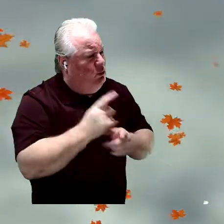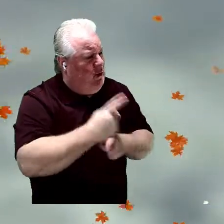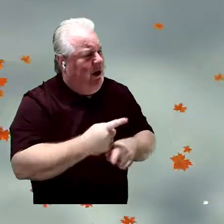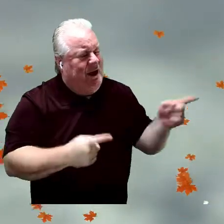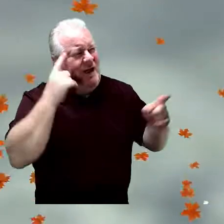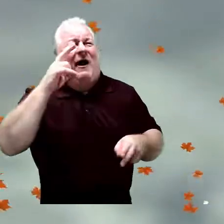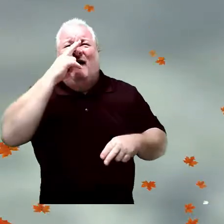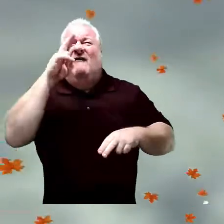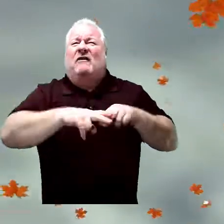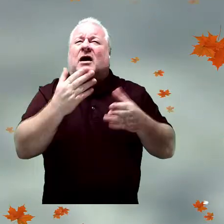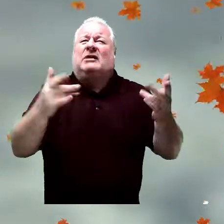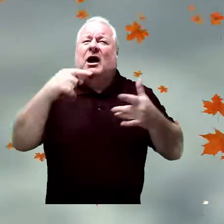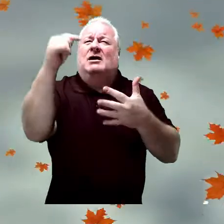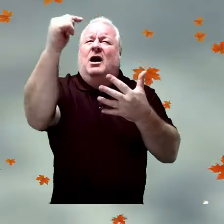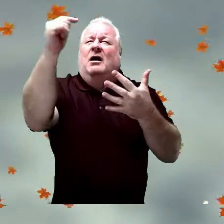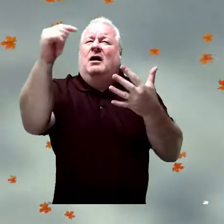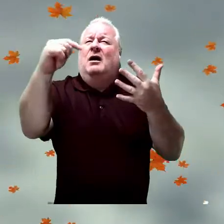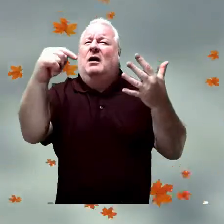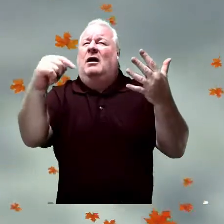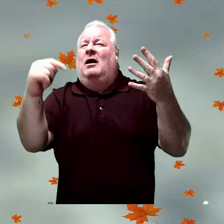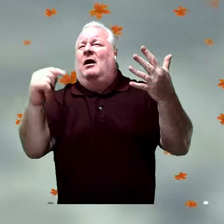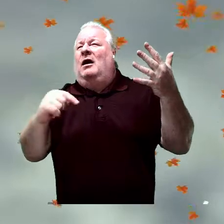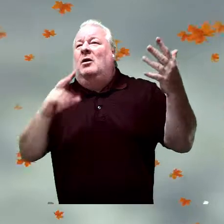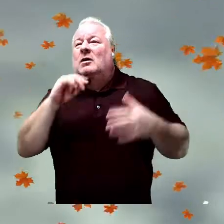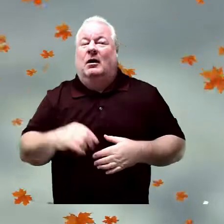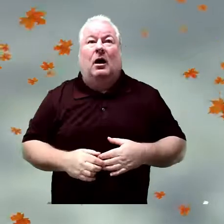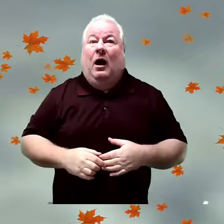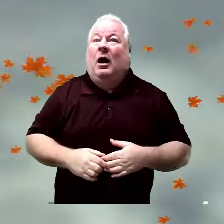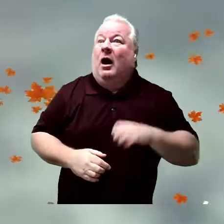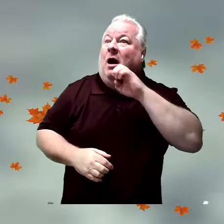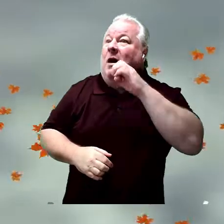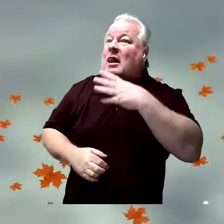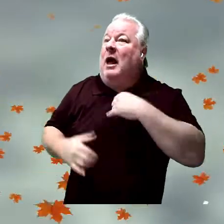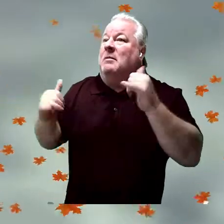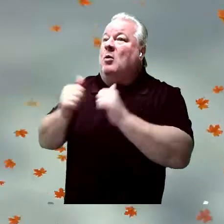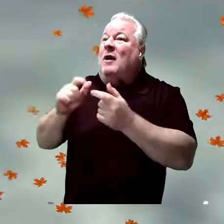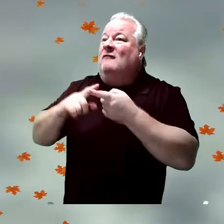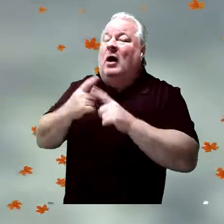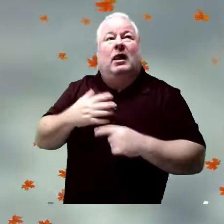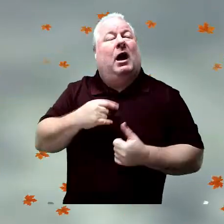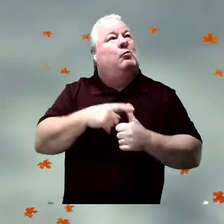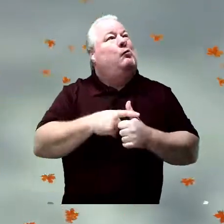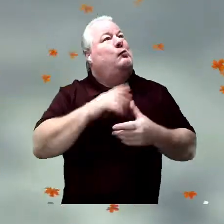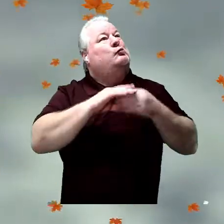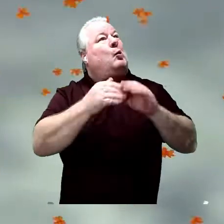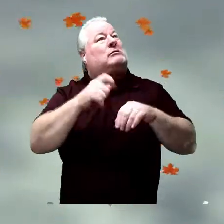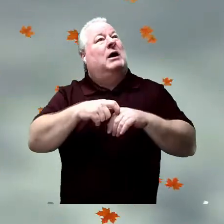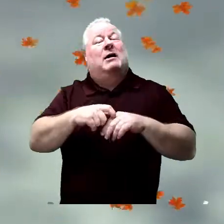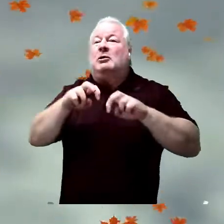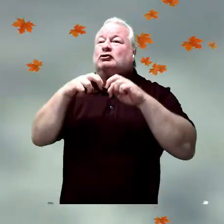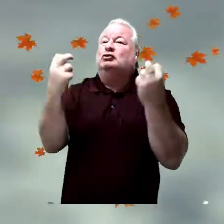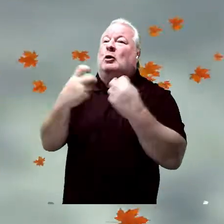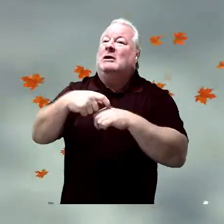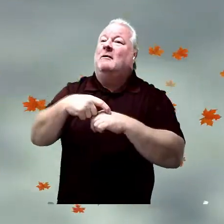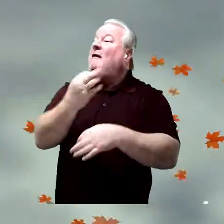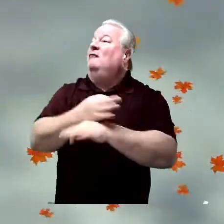school. Just think of all the fun things you're going to do. Yeah, well, Elmo does like play time with his friends. And story time. And